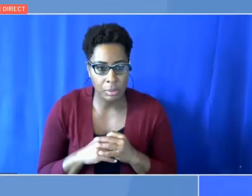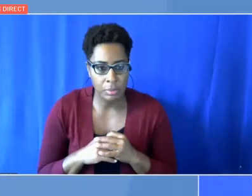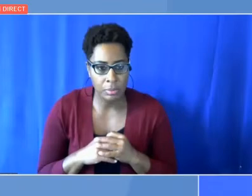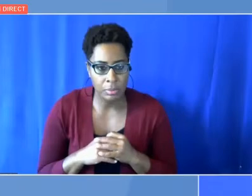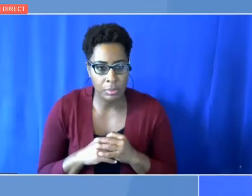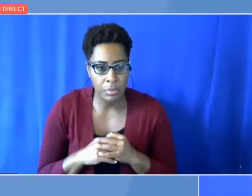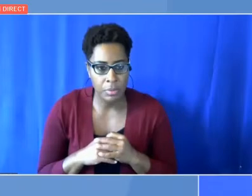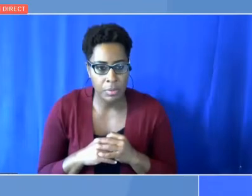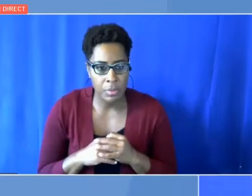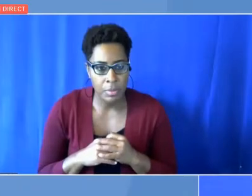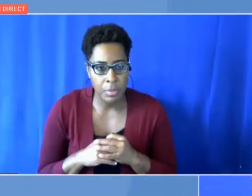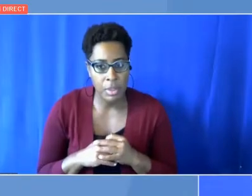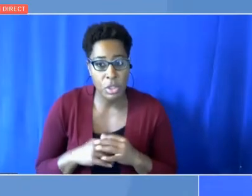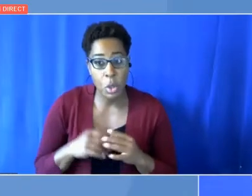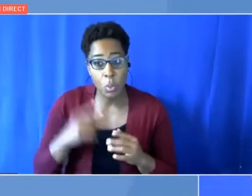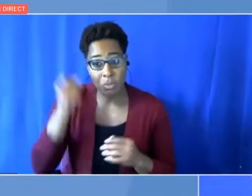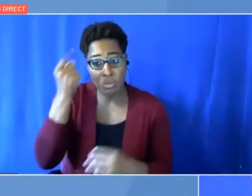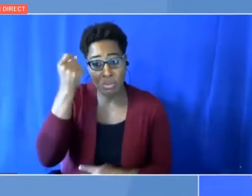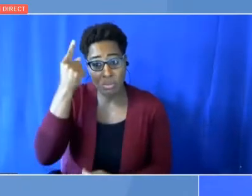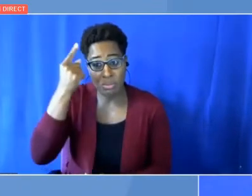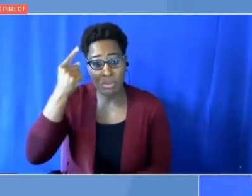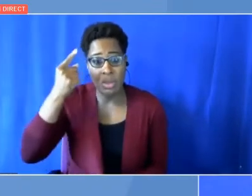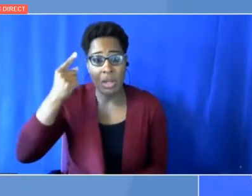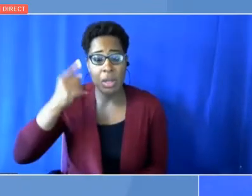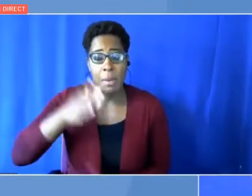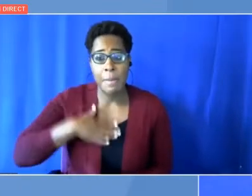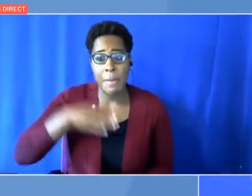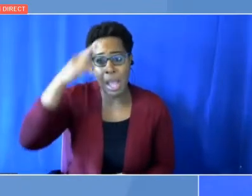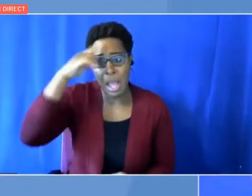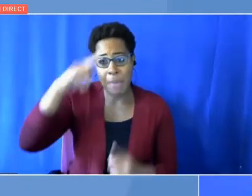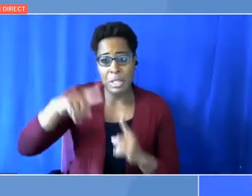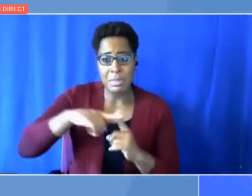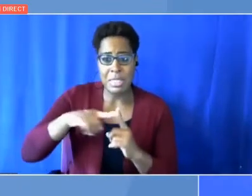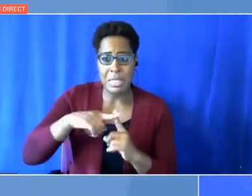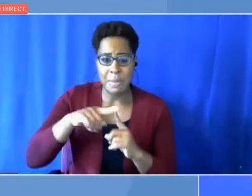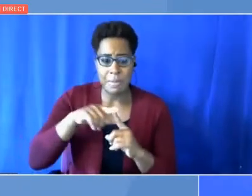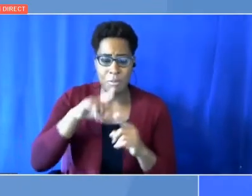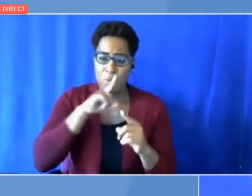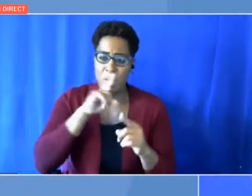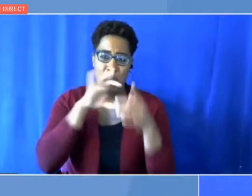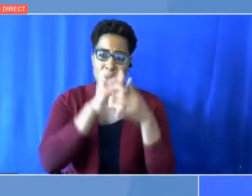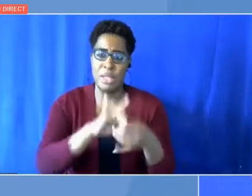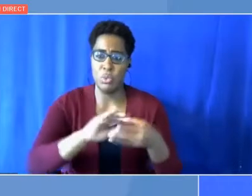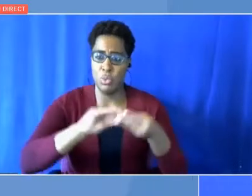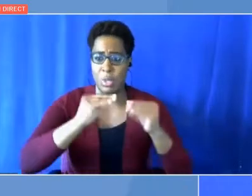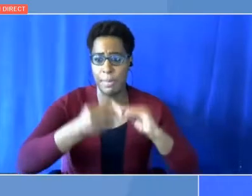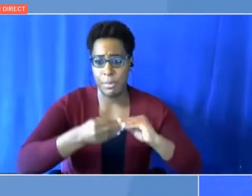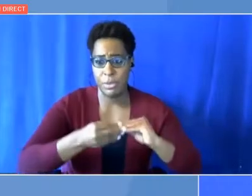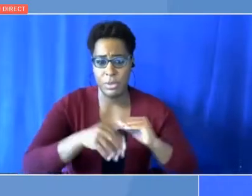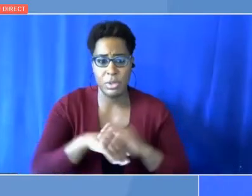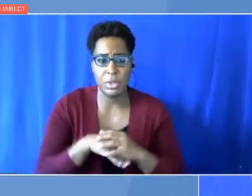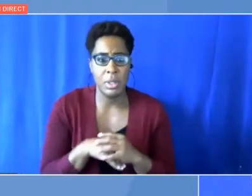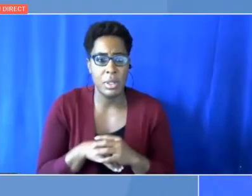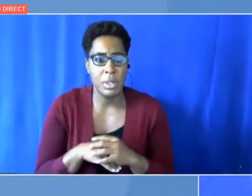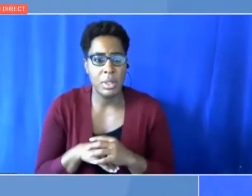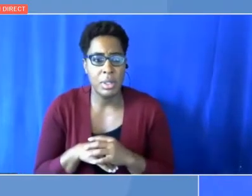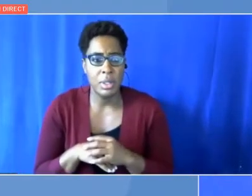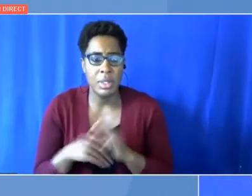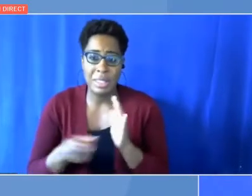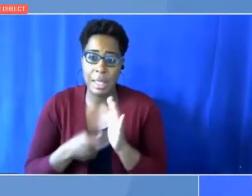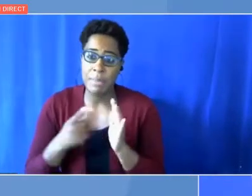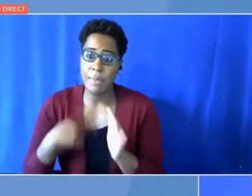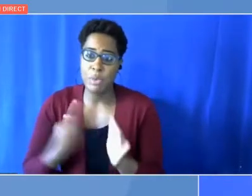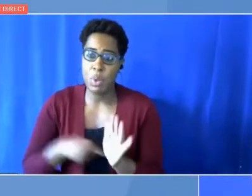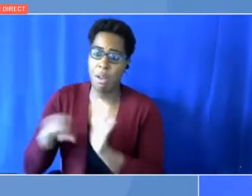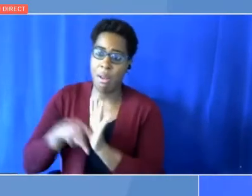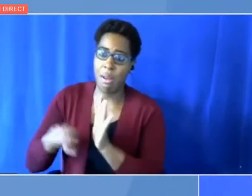legitimate optimism. It's a credible optimism based on numbers. We only talk about when we are pessimistic based on numbers, when we are optimistic based